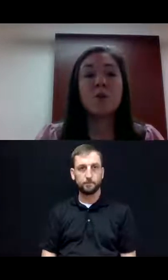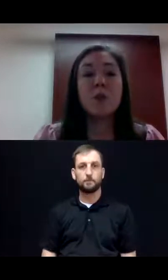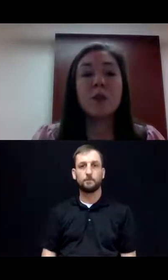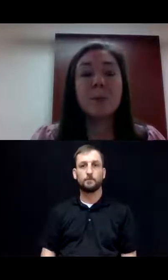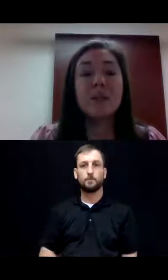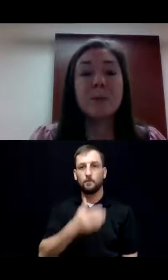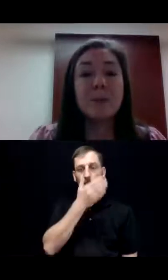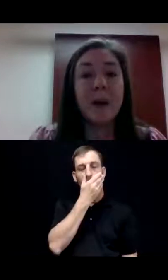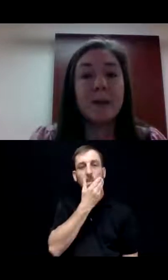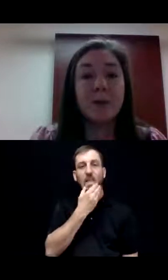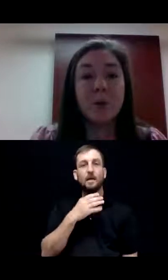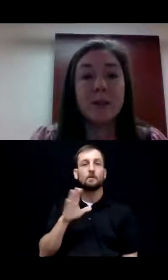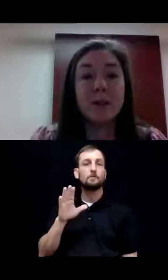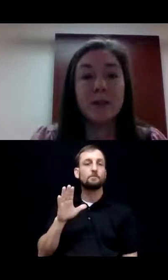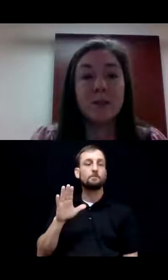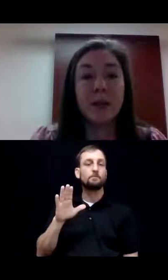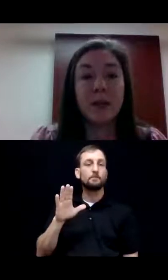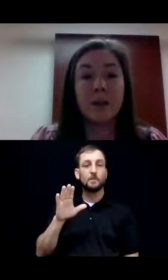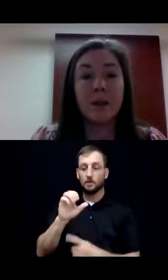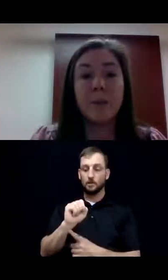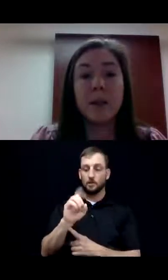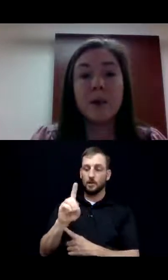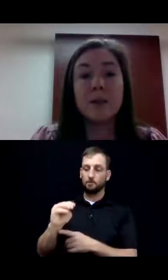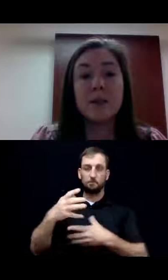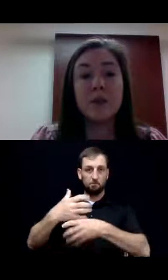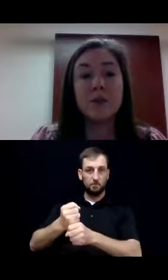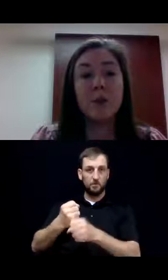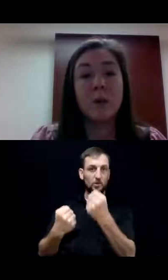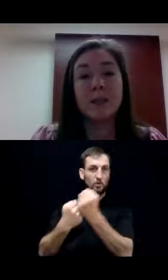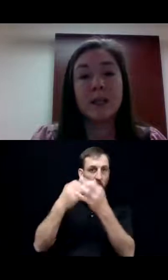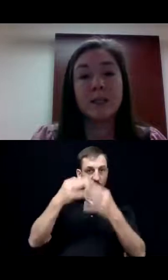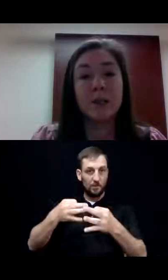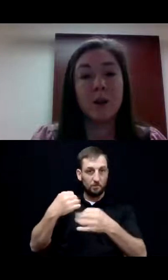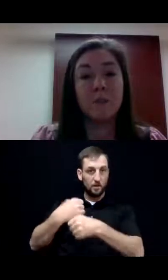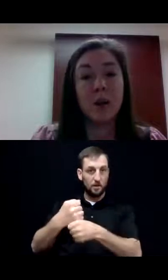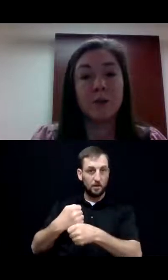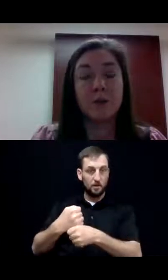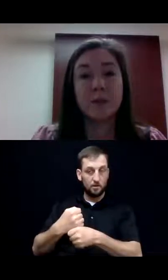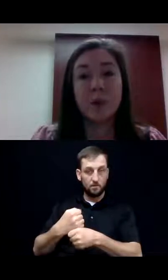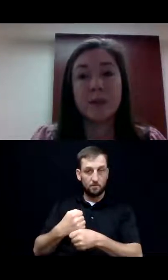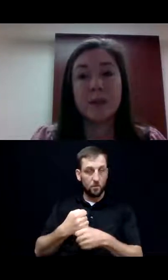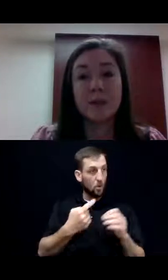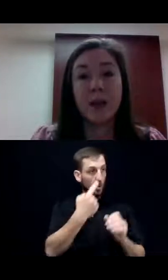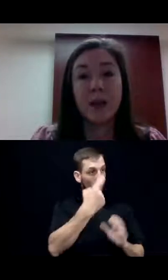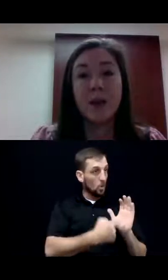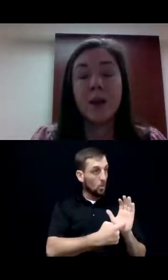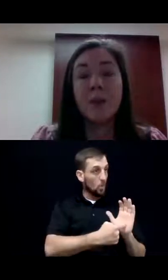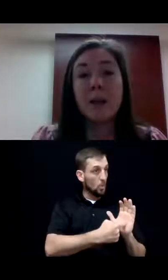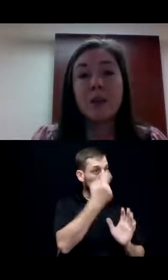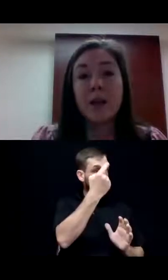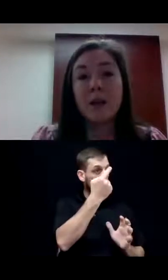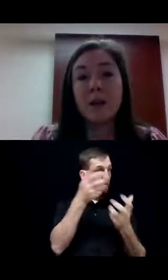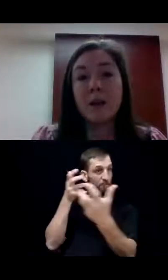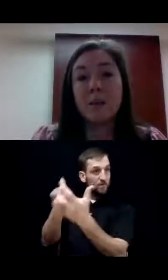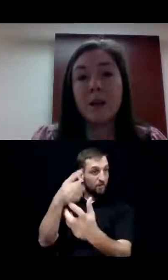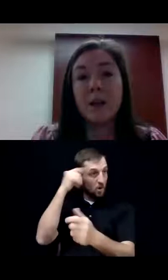So the principles behind supported decision making, the big one is that there's no one-size-fits-all model for supported decision making. Much